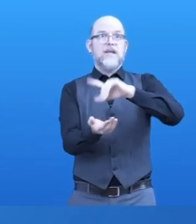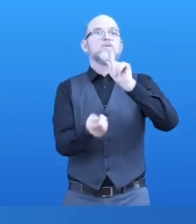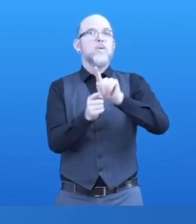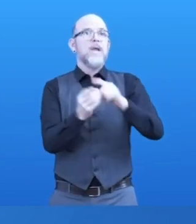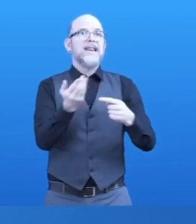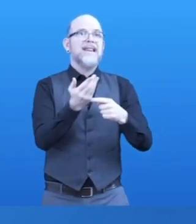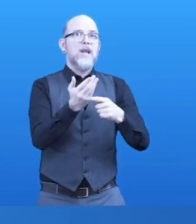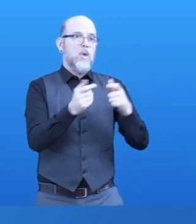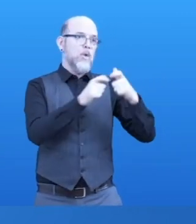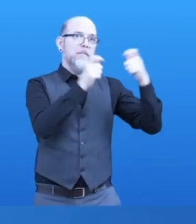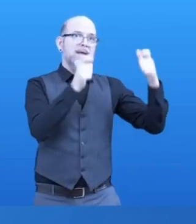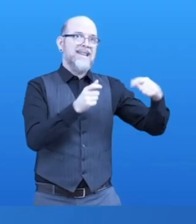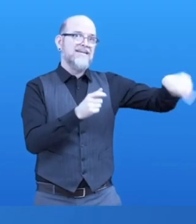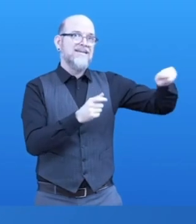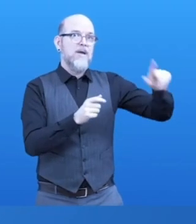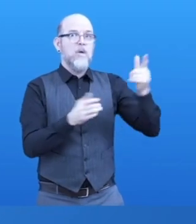disabilities.